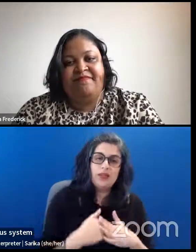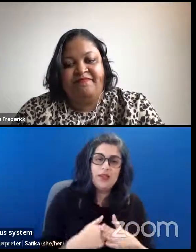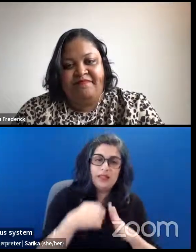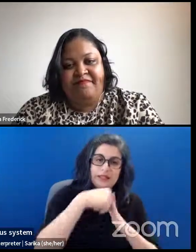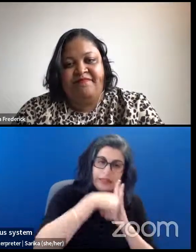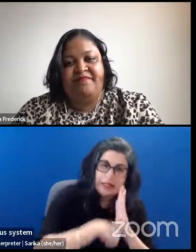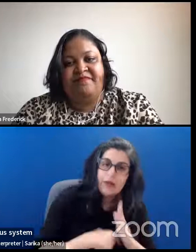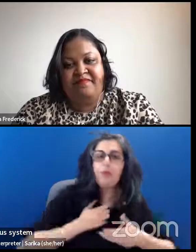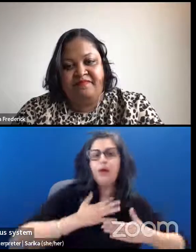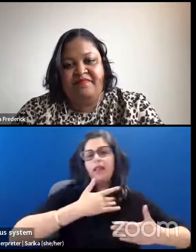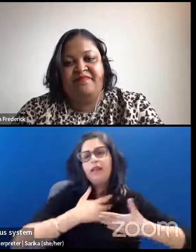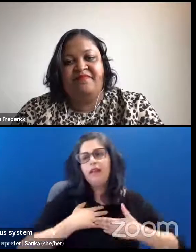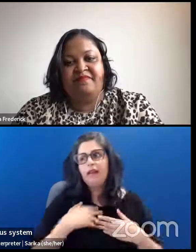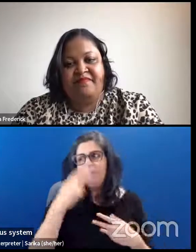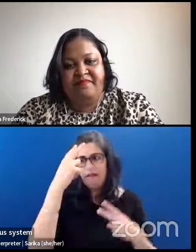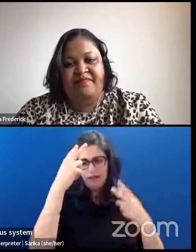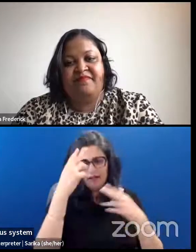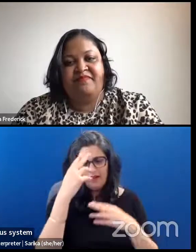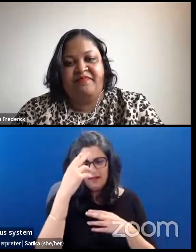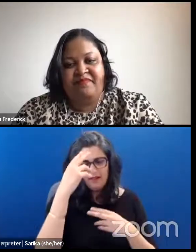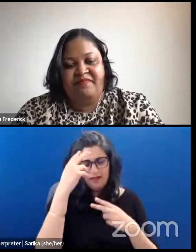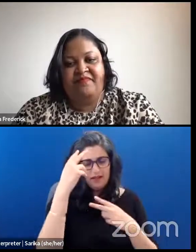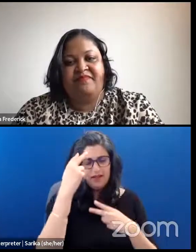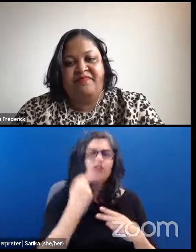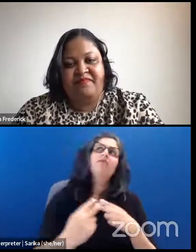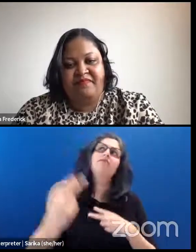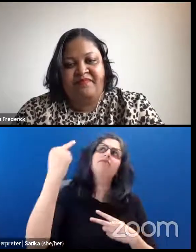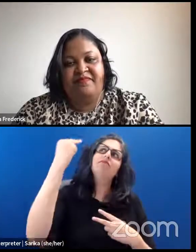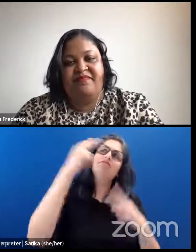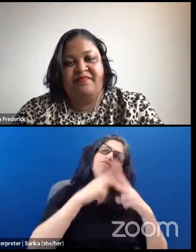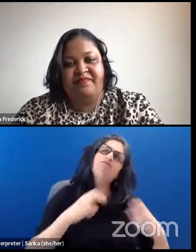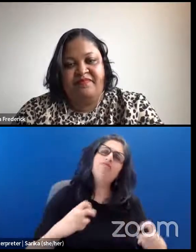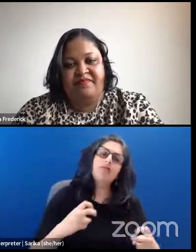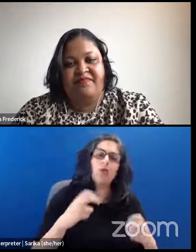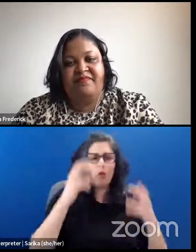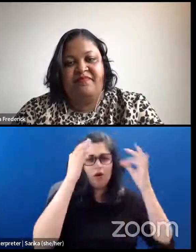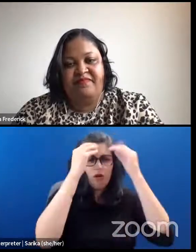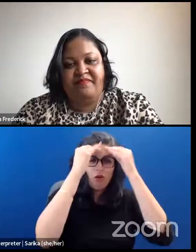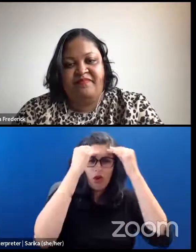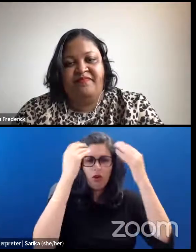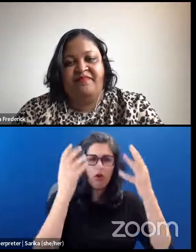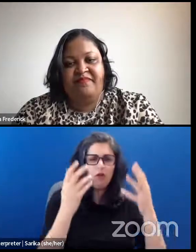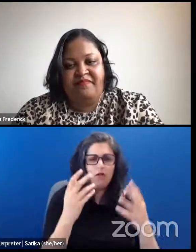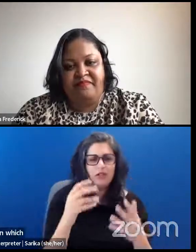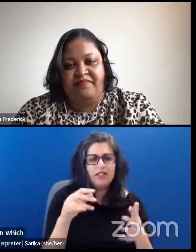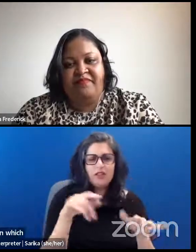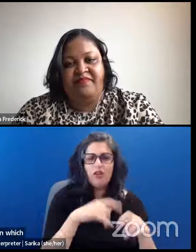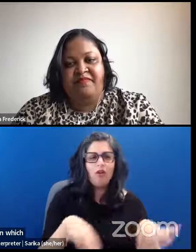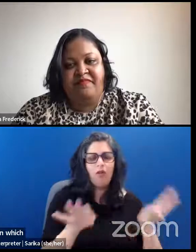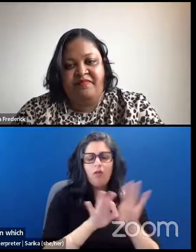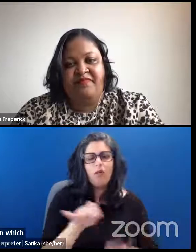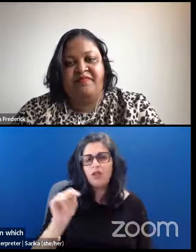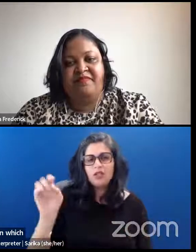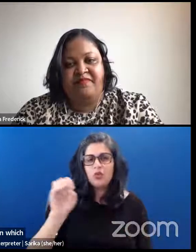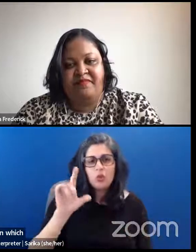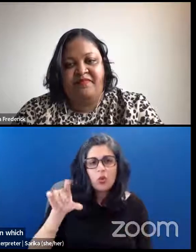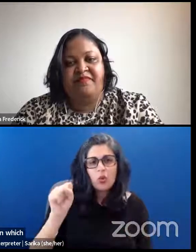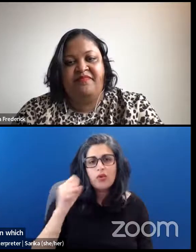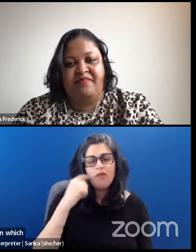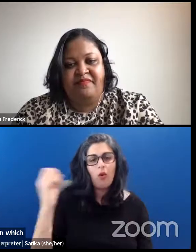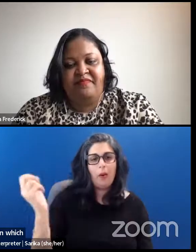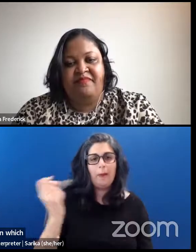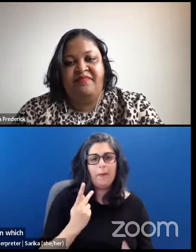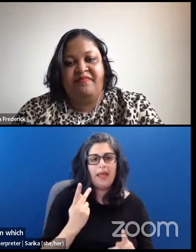and then can create a kind of relationality are critical kind of tools for coming back to this kind of